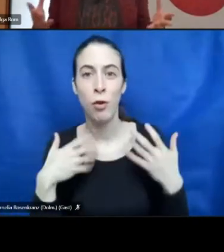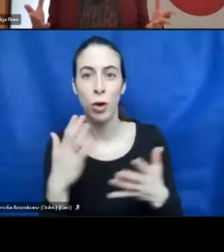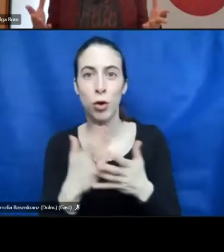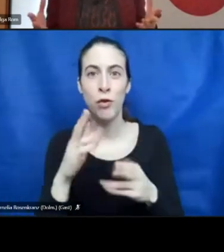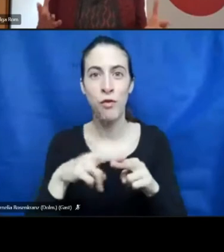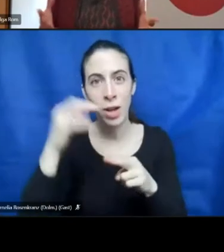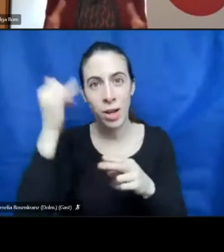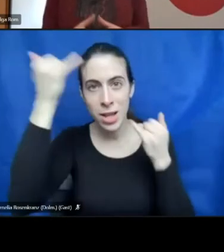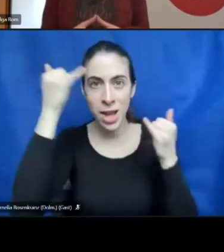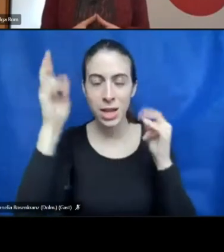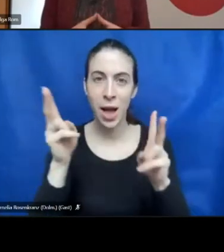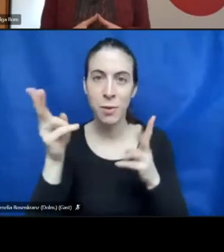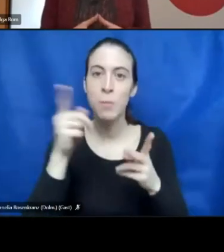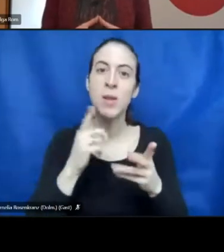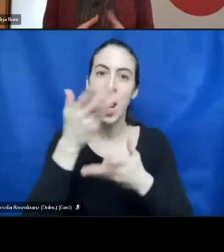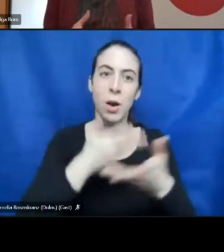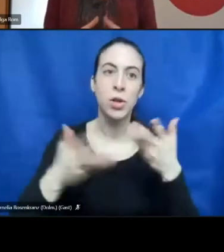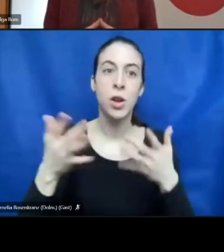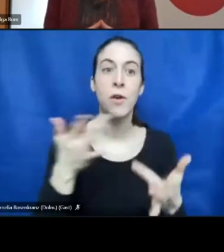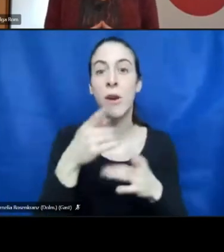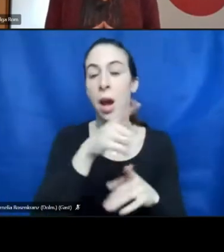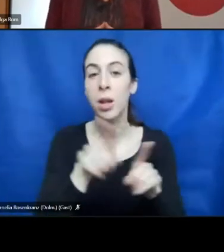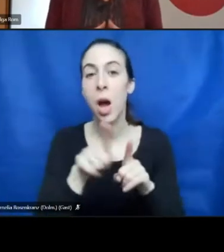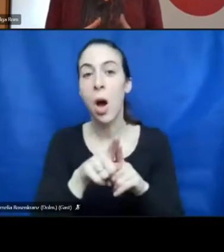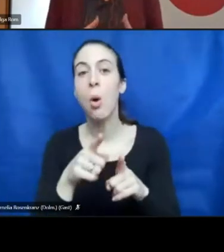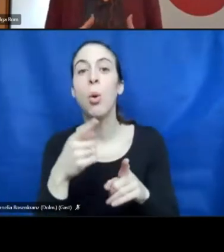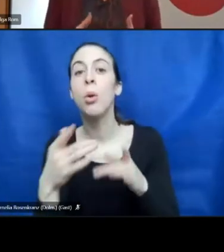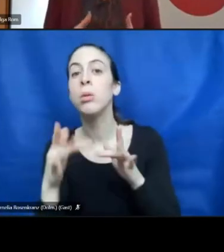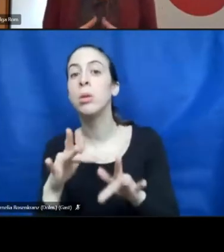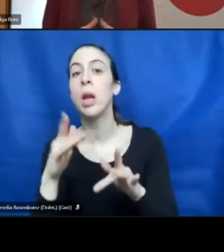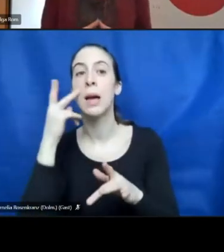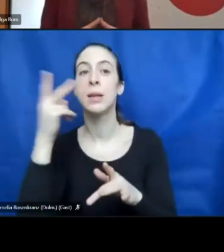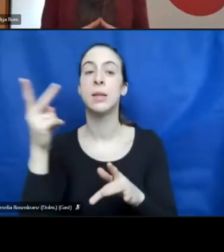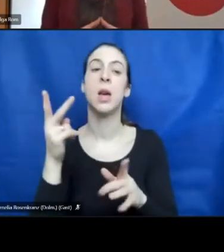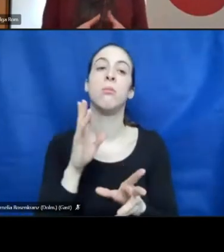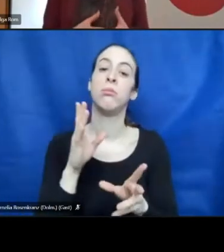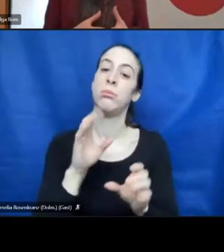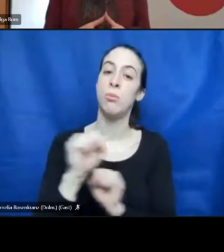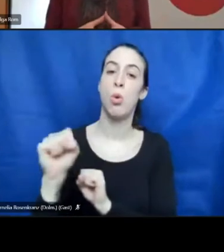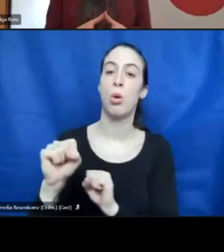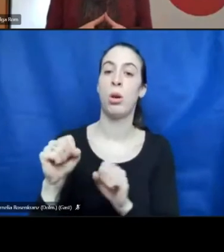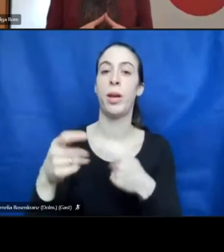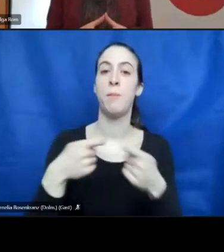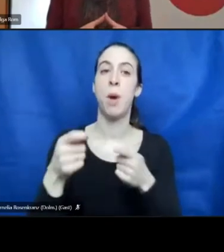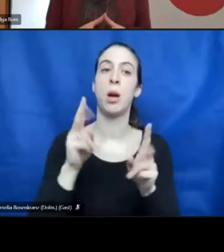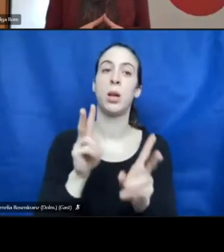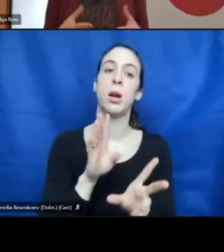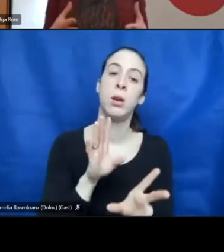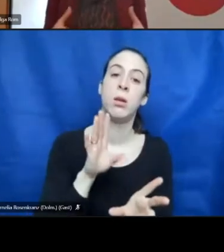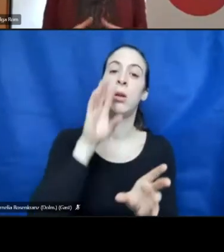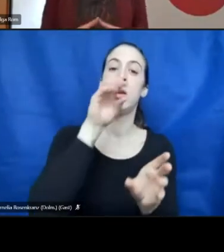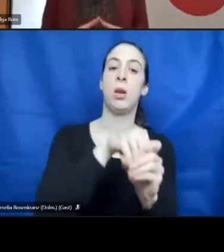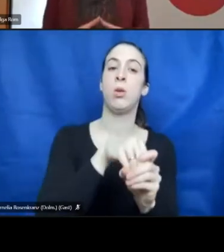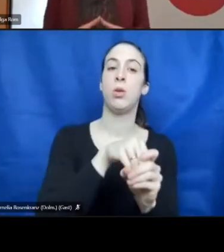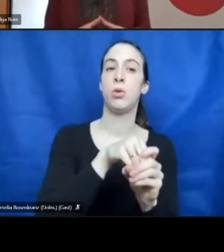We wonder maybe if you see potential market for inclusive retail systems